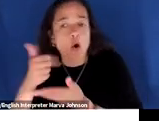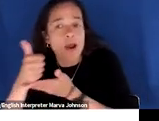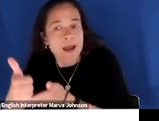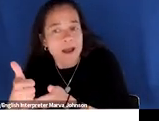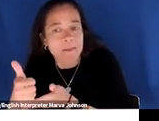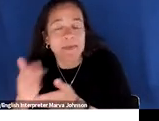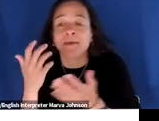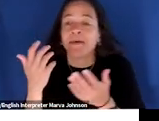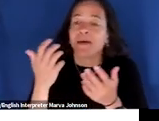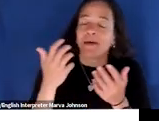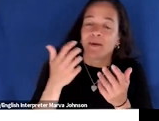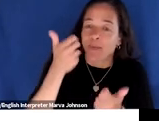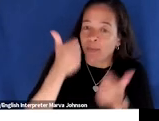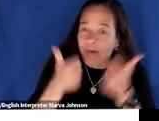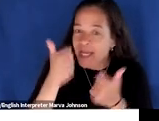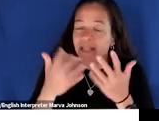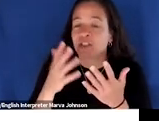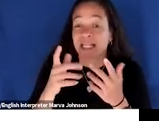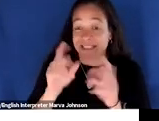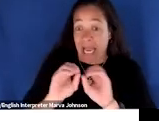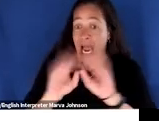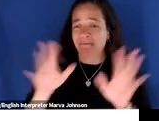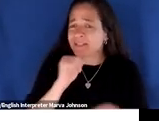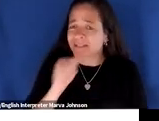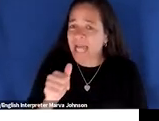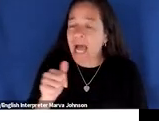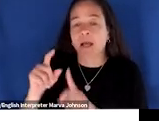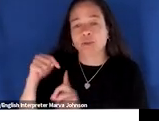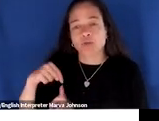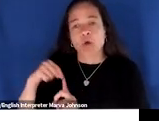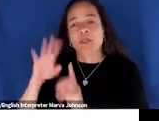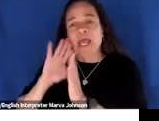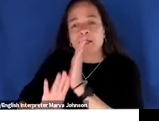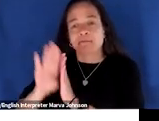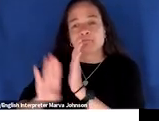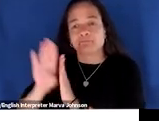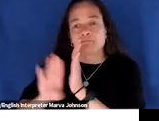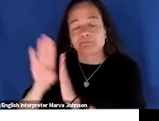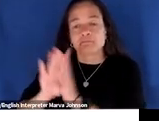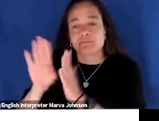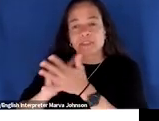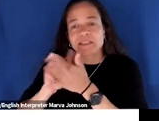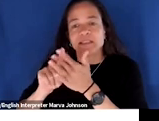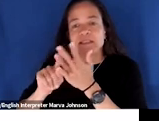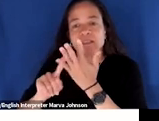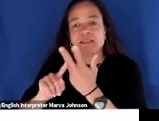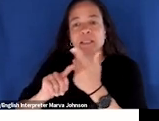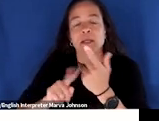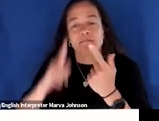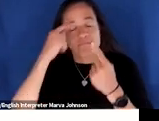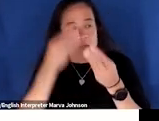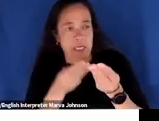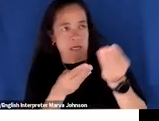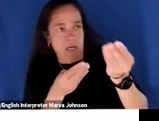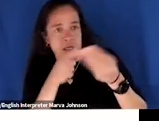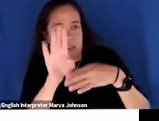so i really encourage all of us to just you know to have this kind of booklet which is prepared specifically for organizations like like all of